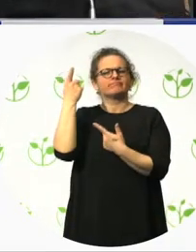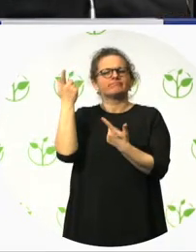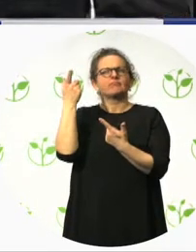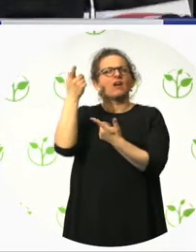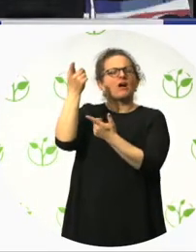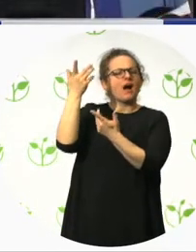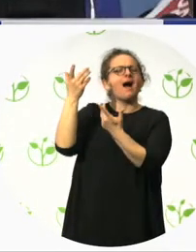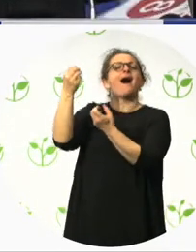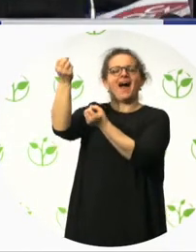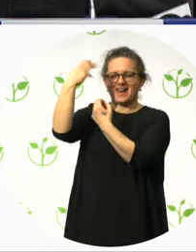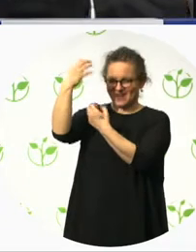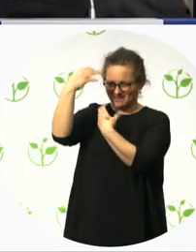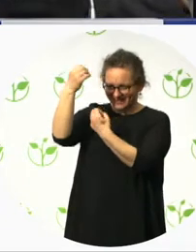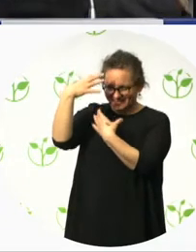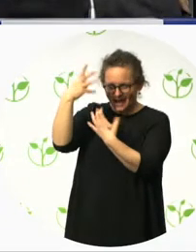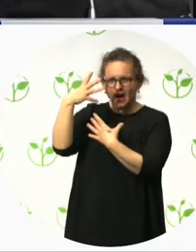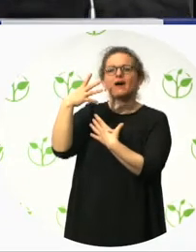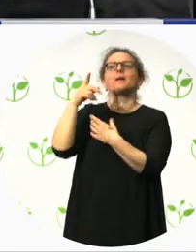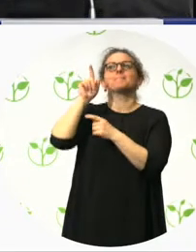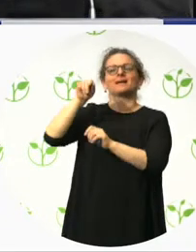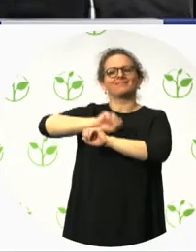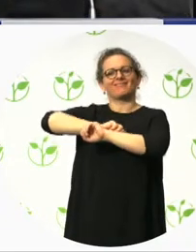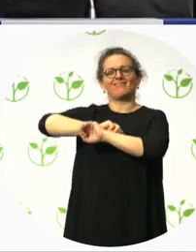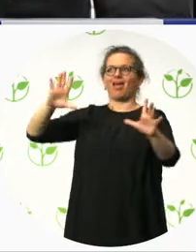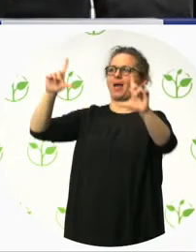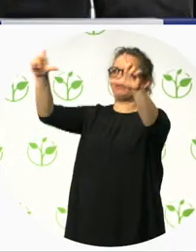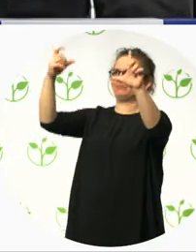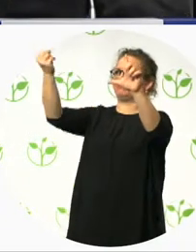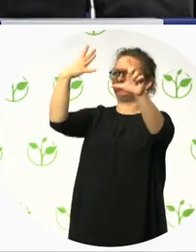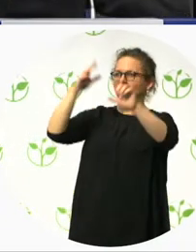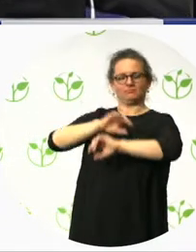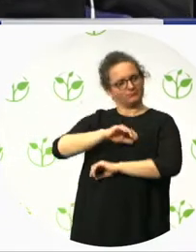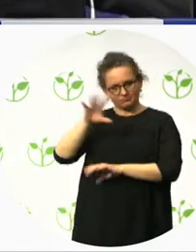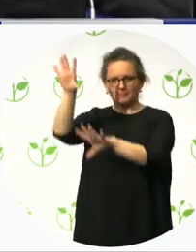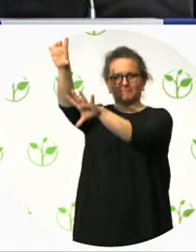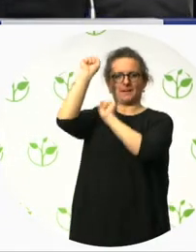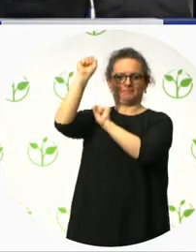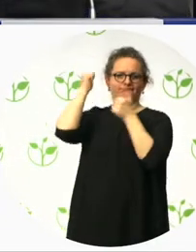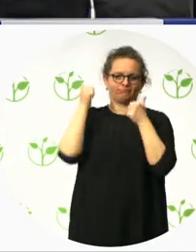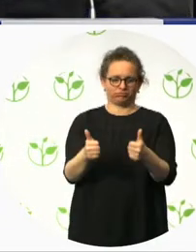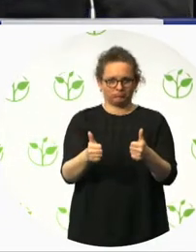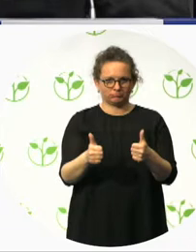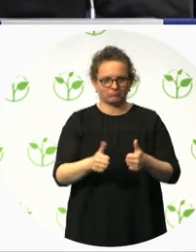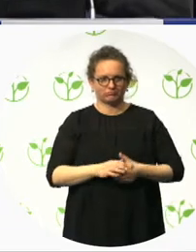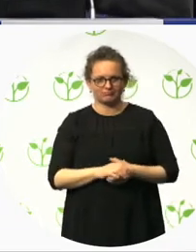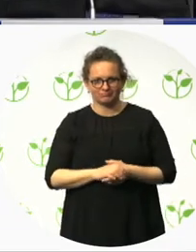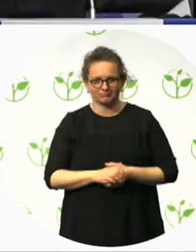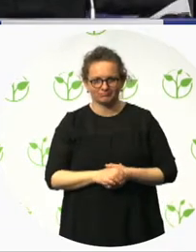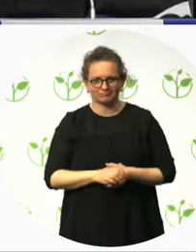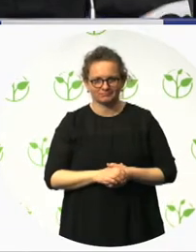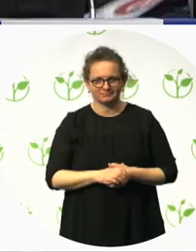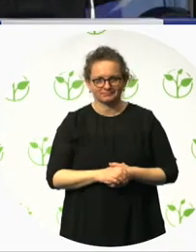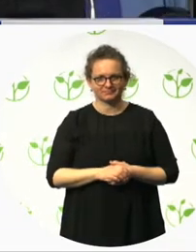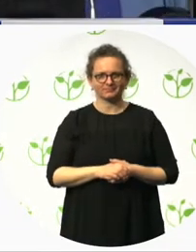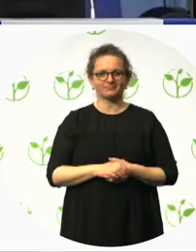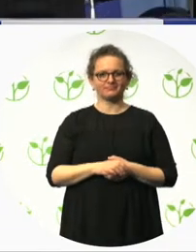and intuitive. For example, we have different colours for each size and different symbols for men and